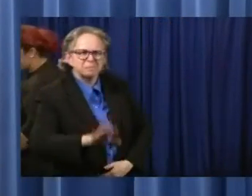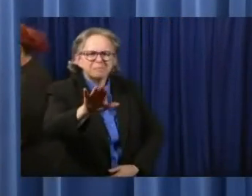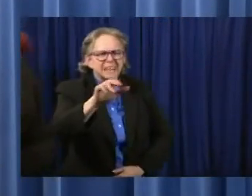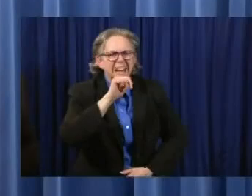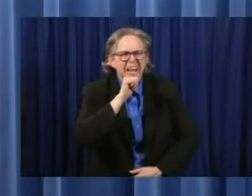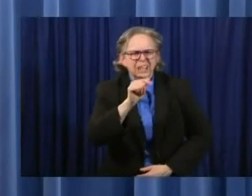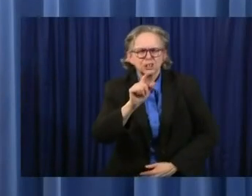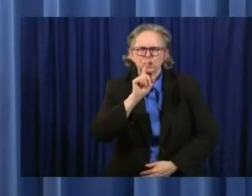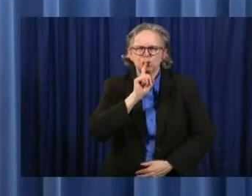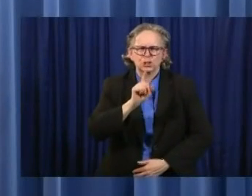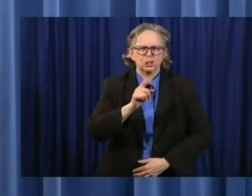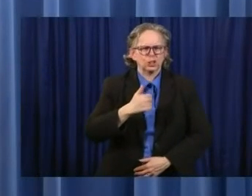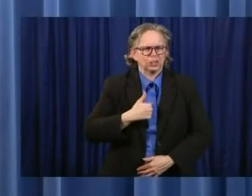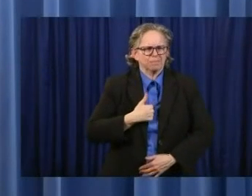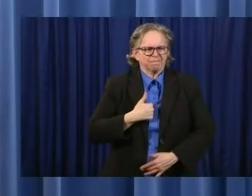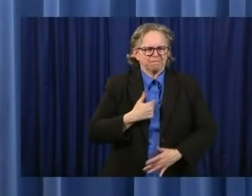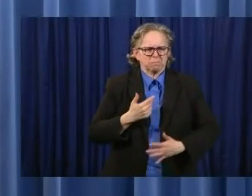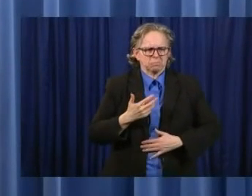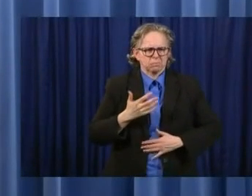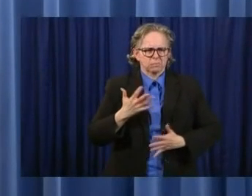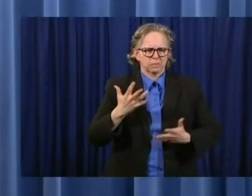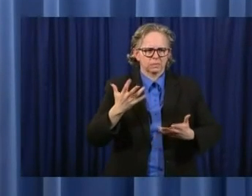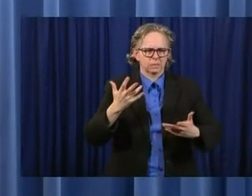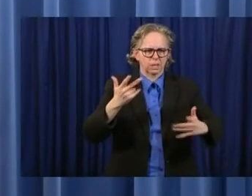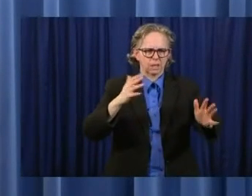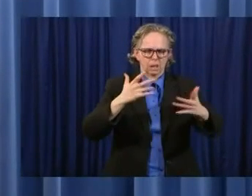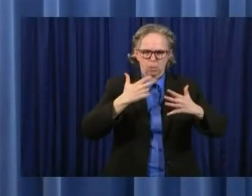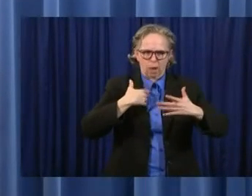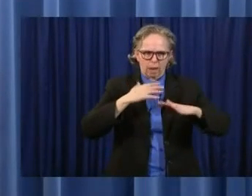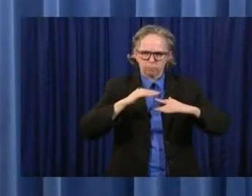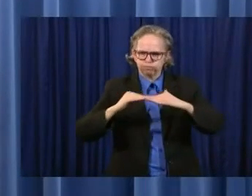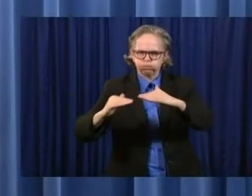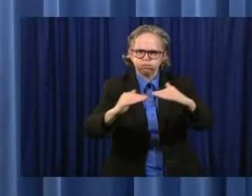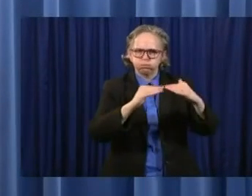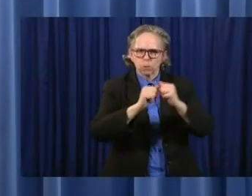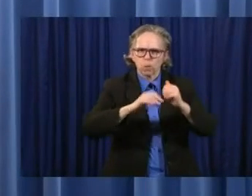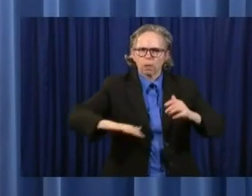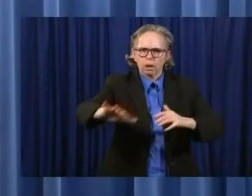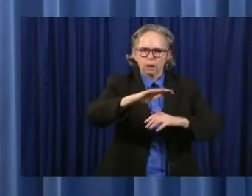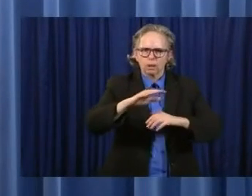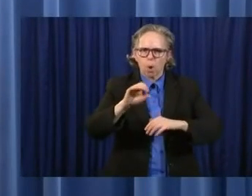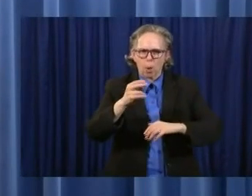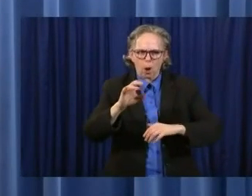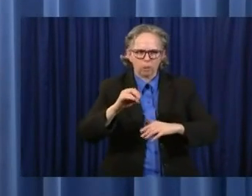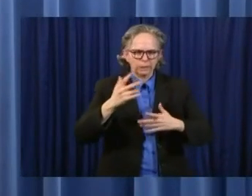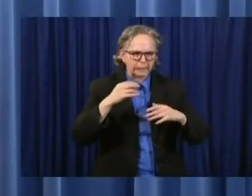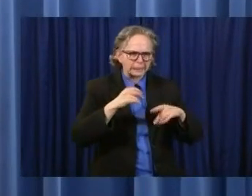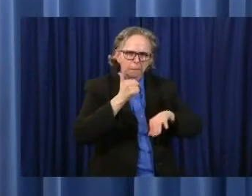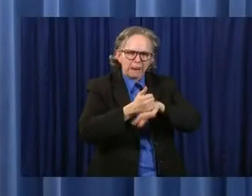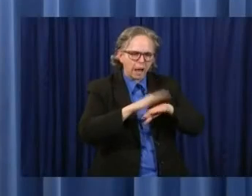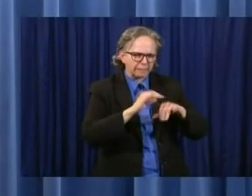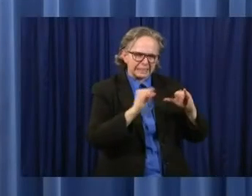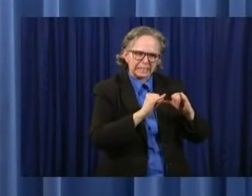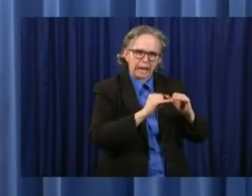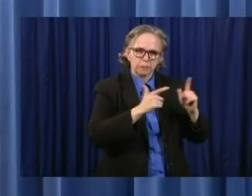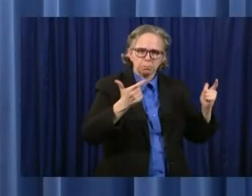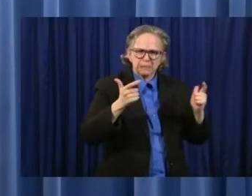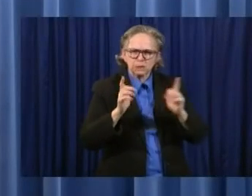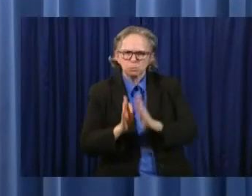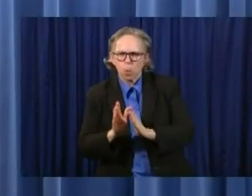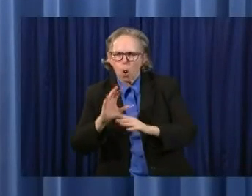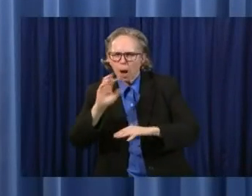Uh, we tried to be very diverse as far as the different sizes. Uh, and, and, you know,